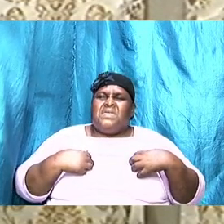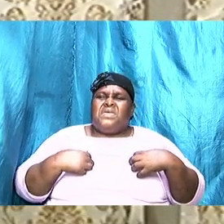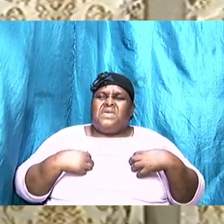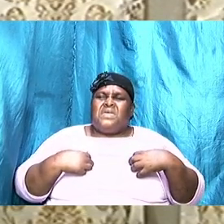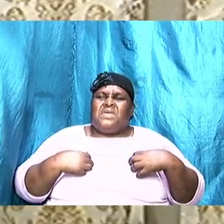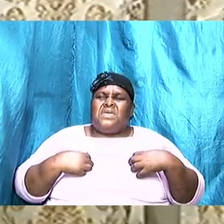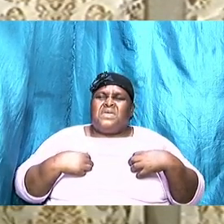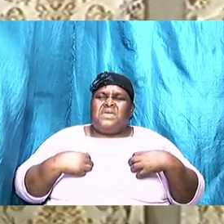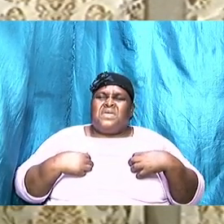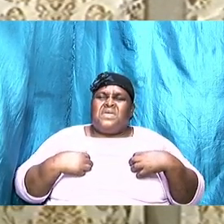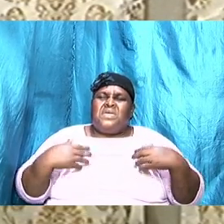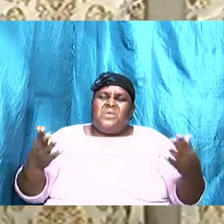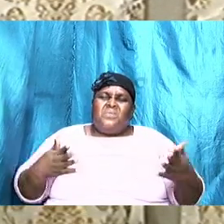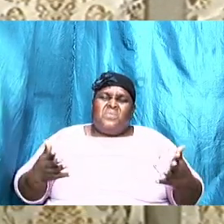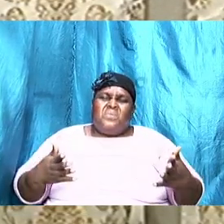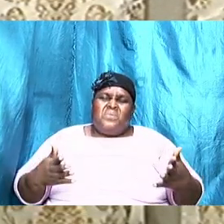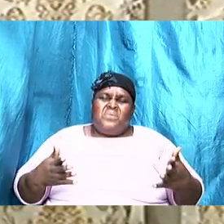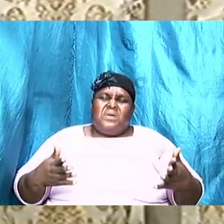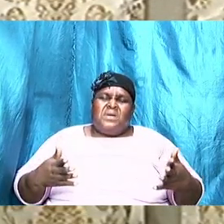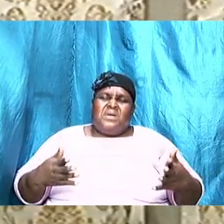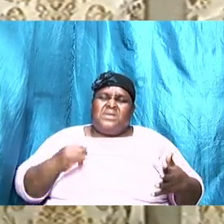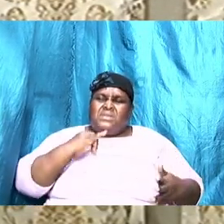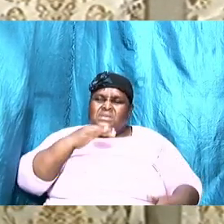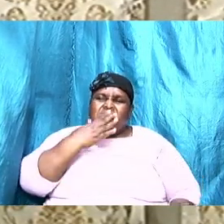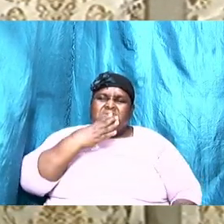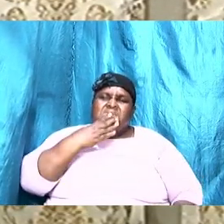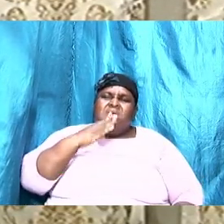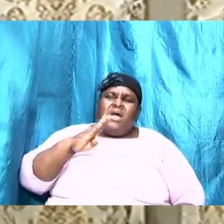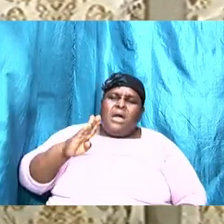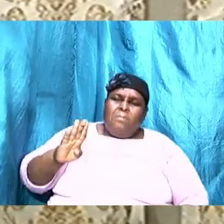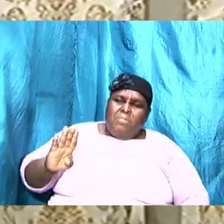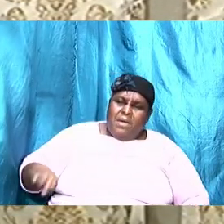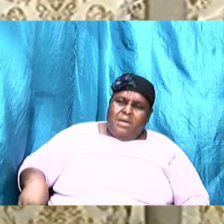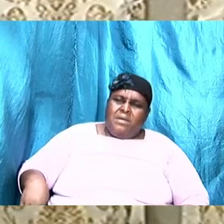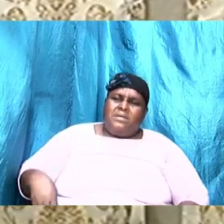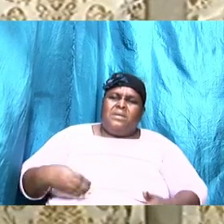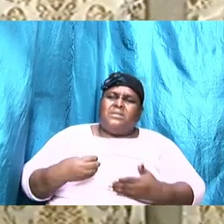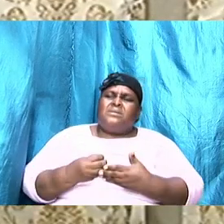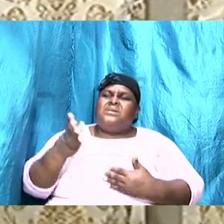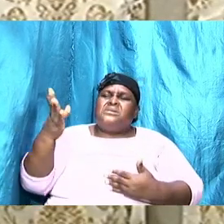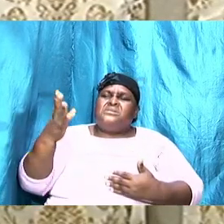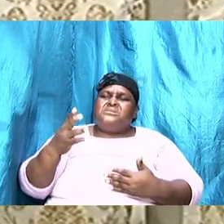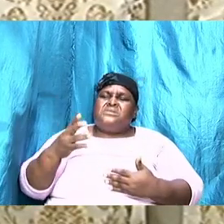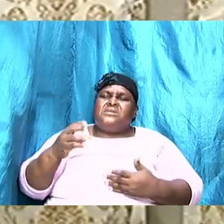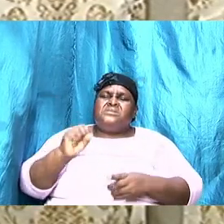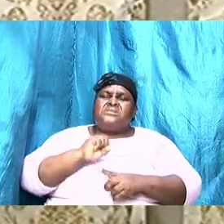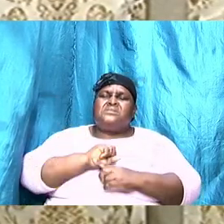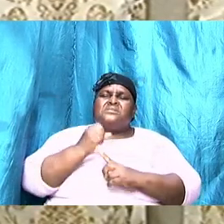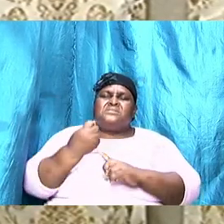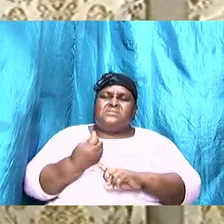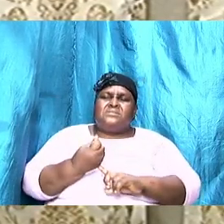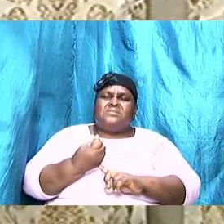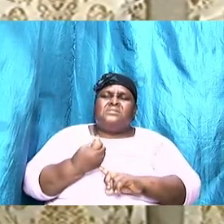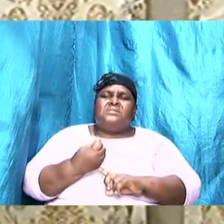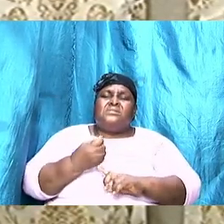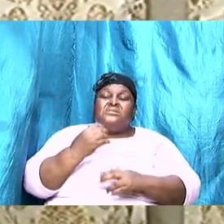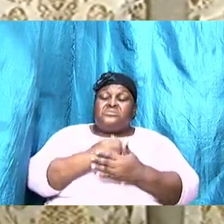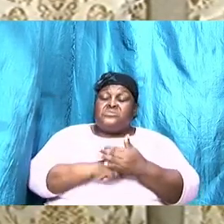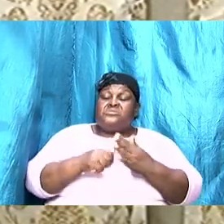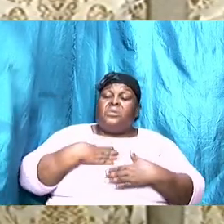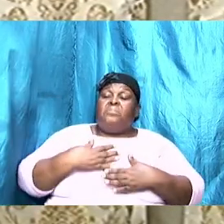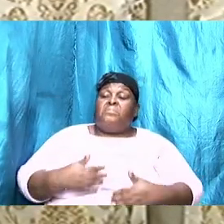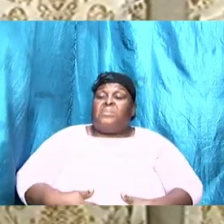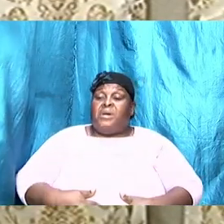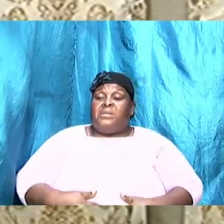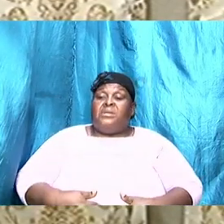what is a bad and caustic situation somebody or both parties were responsible